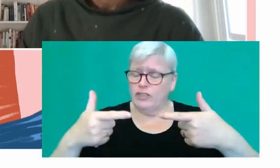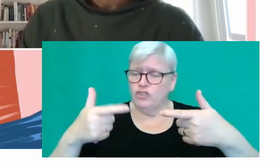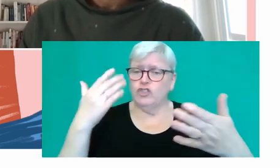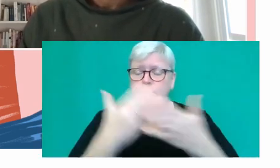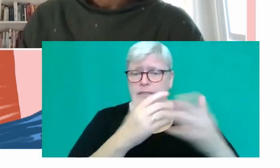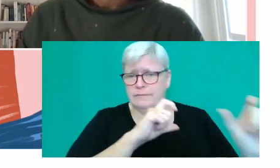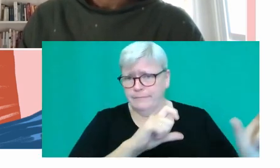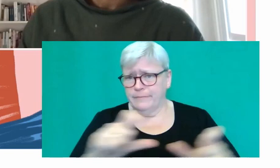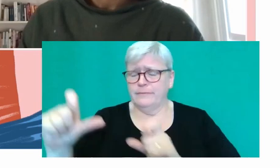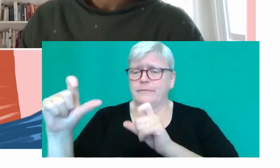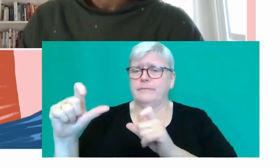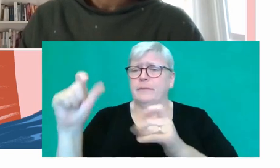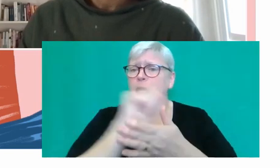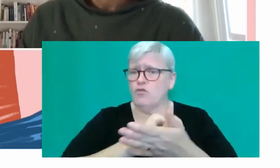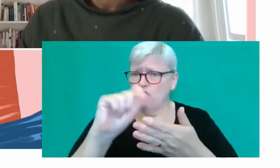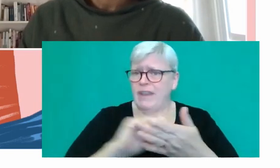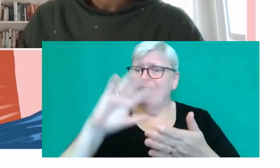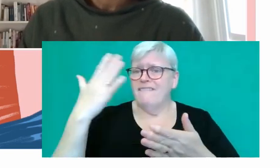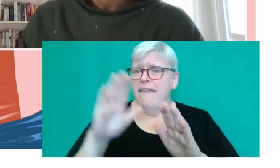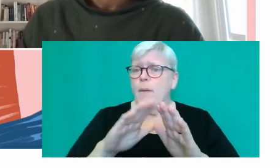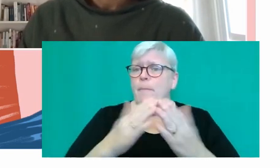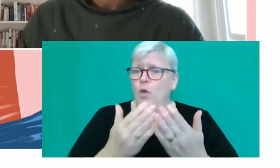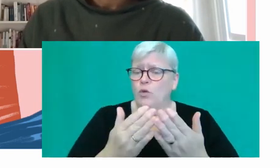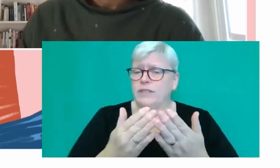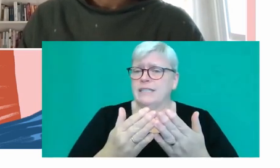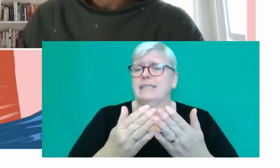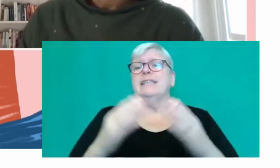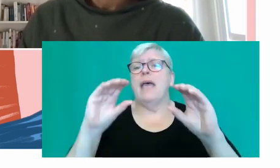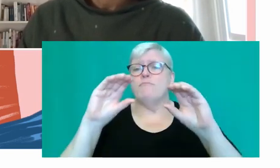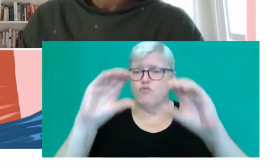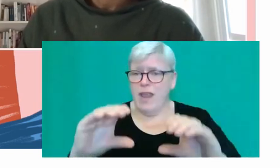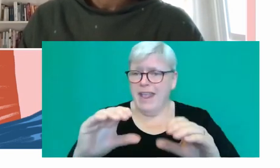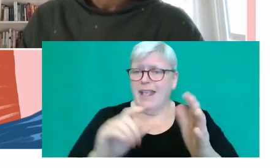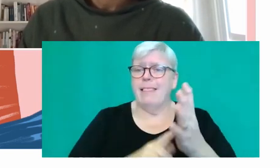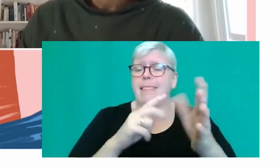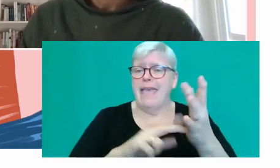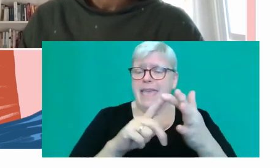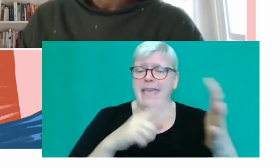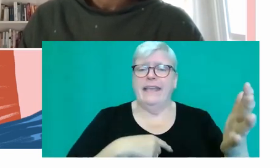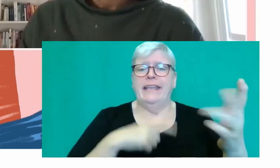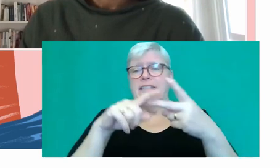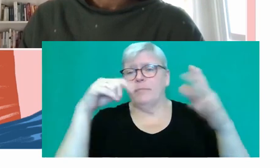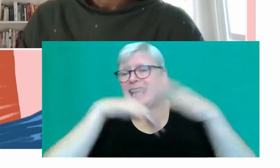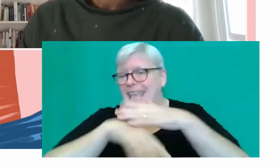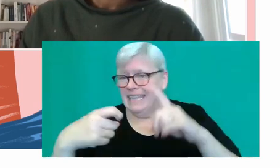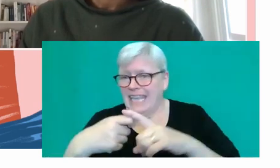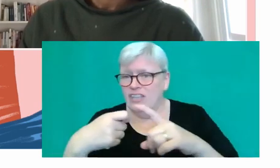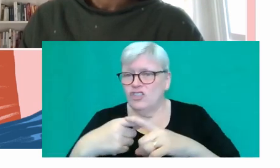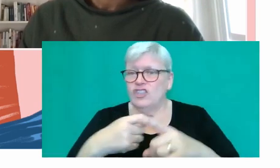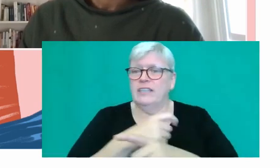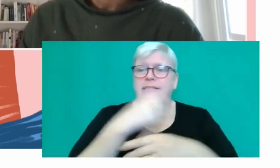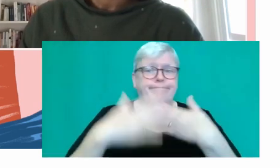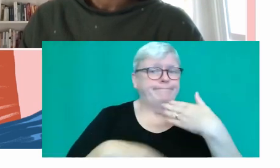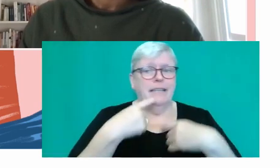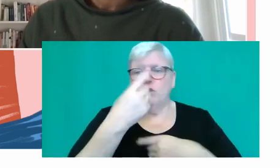author of five books, Brick Lane, Alentejo Blue, In the Kitchen, Untold Story and